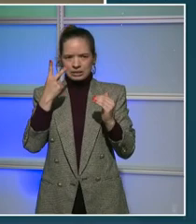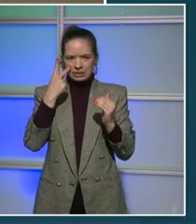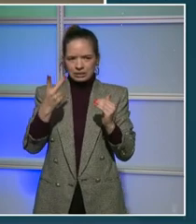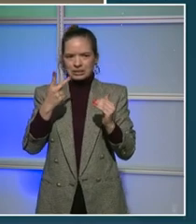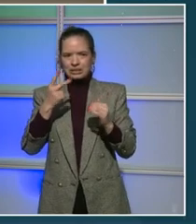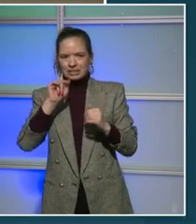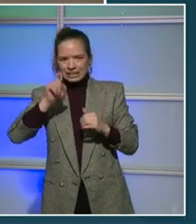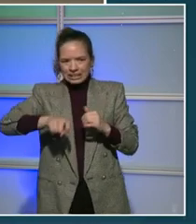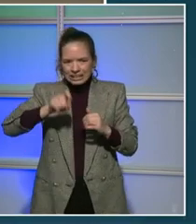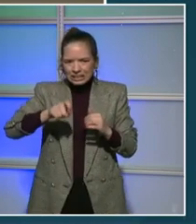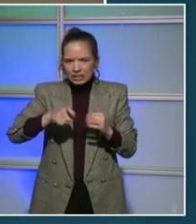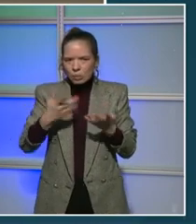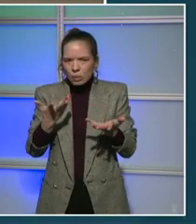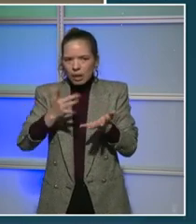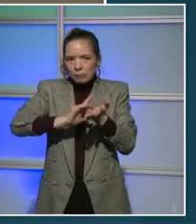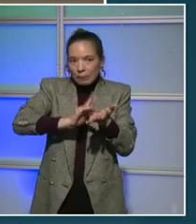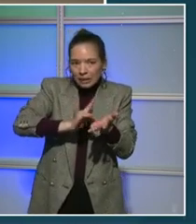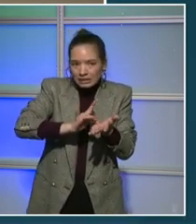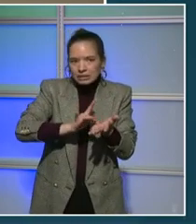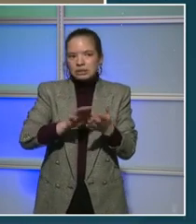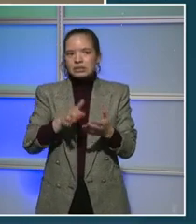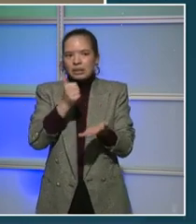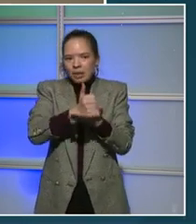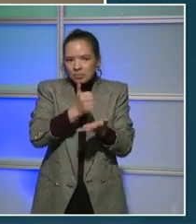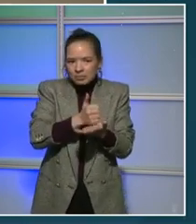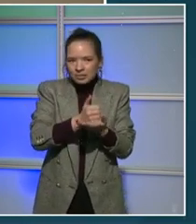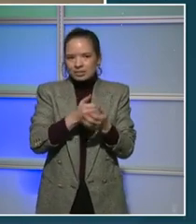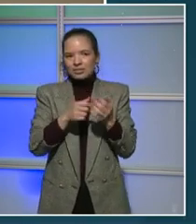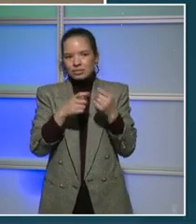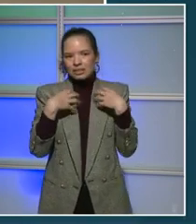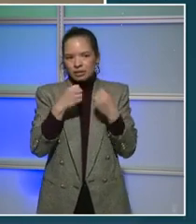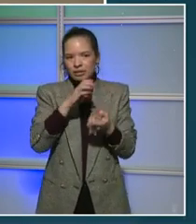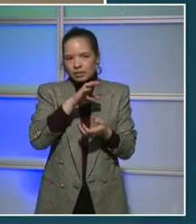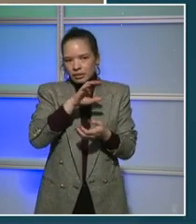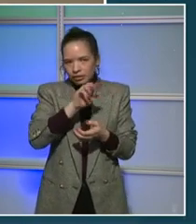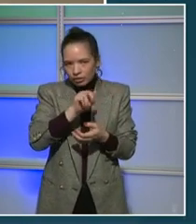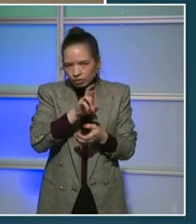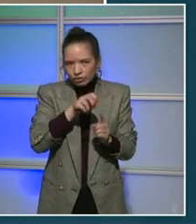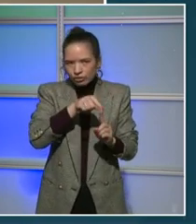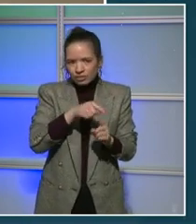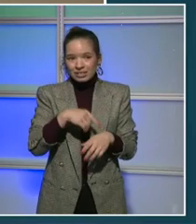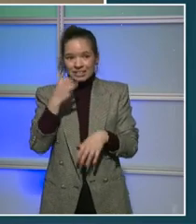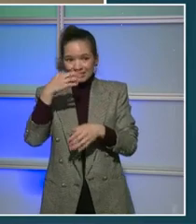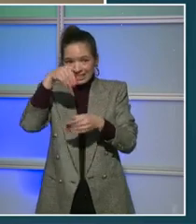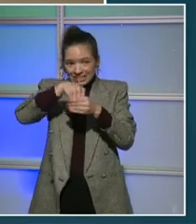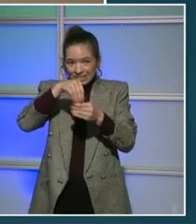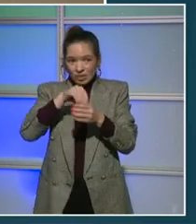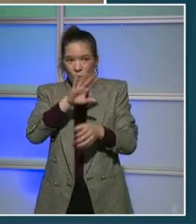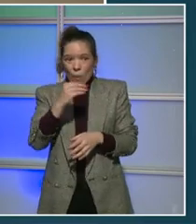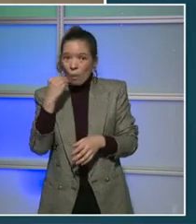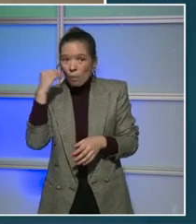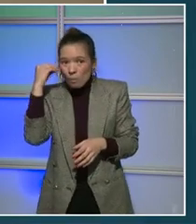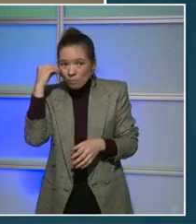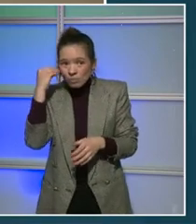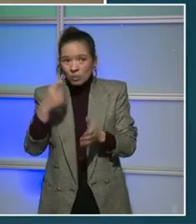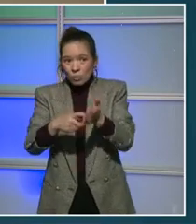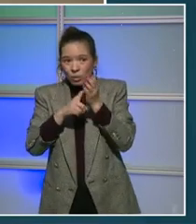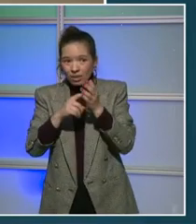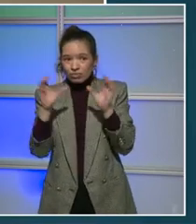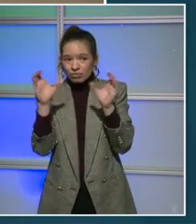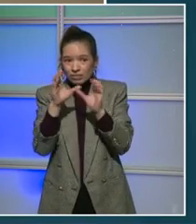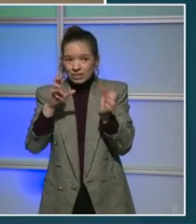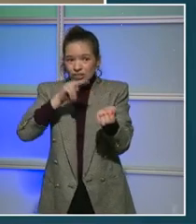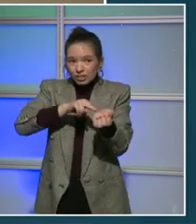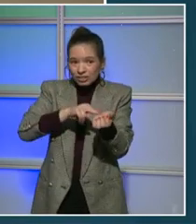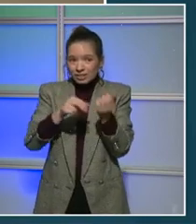home or at institutions, such as provided by certified nursing assistants, is about three to one. And it's